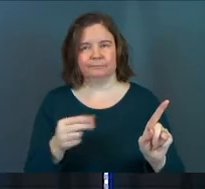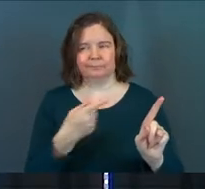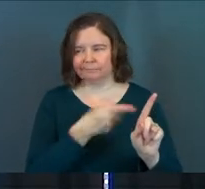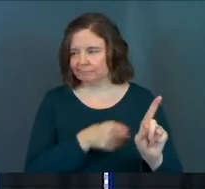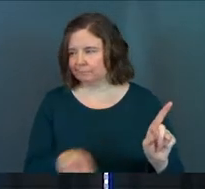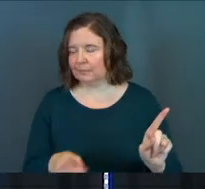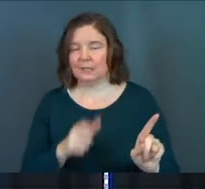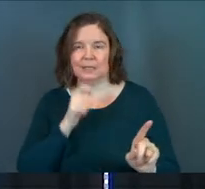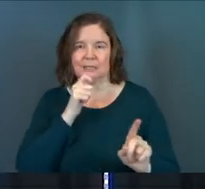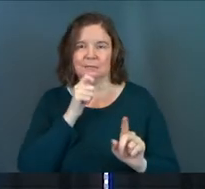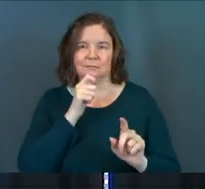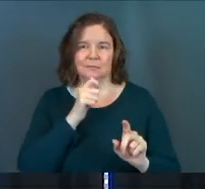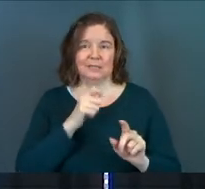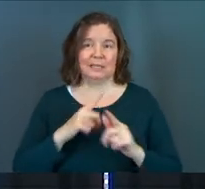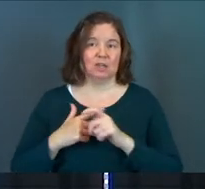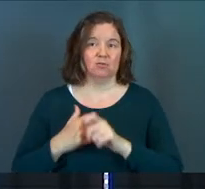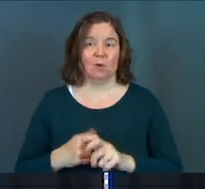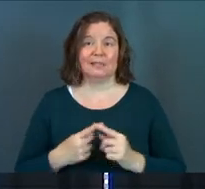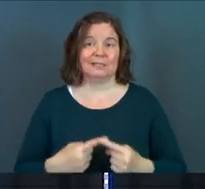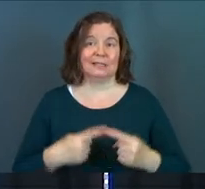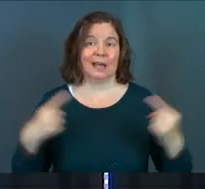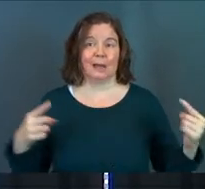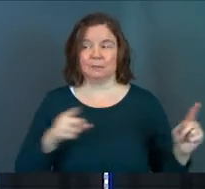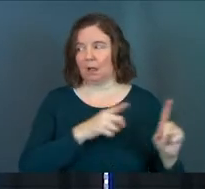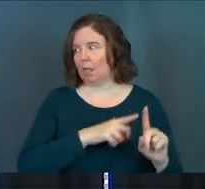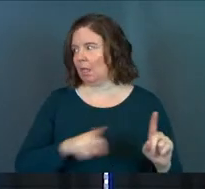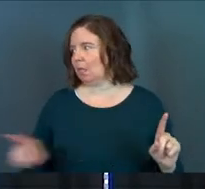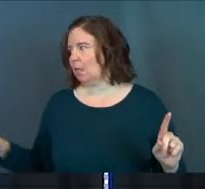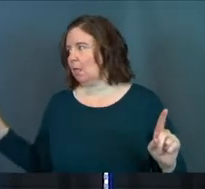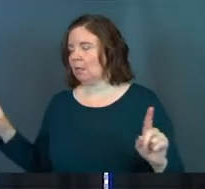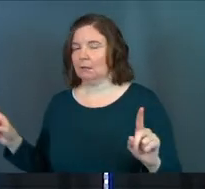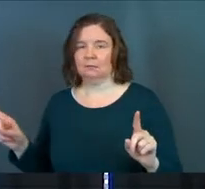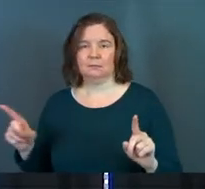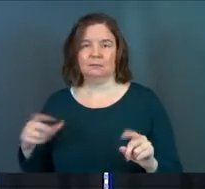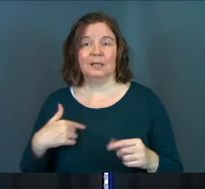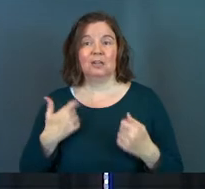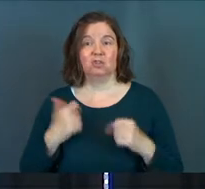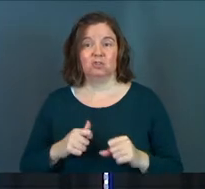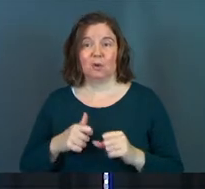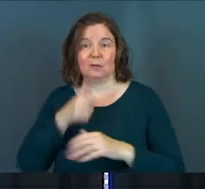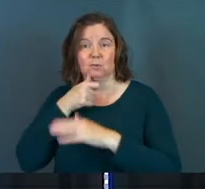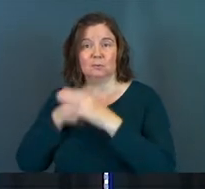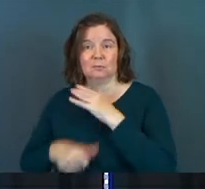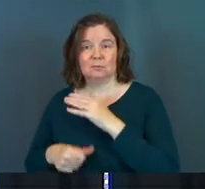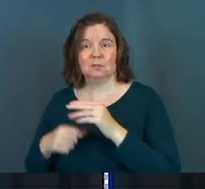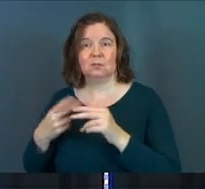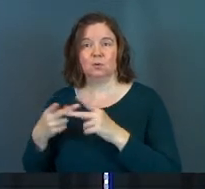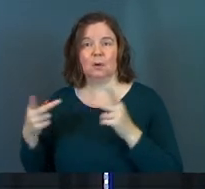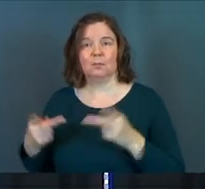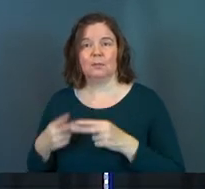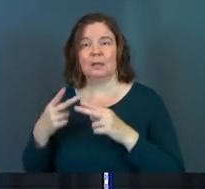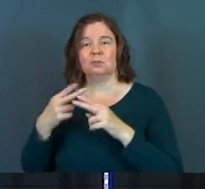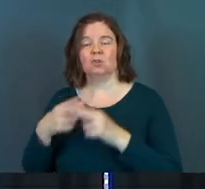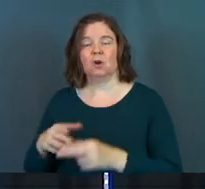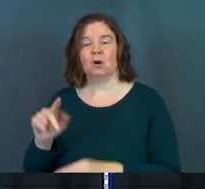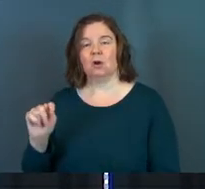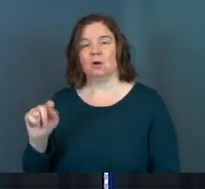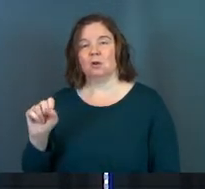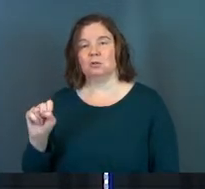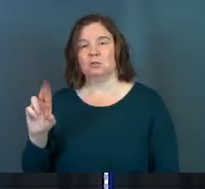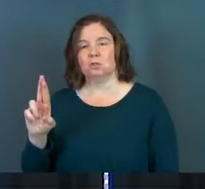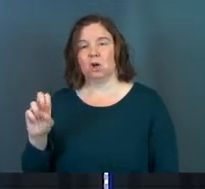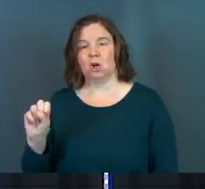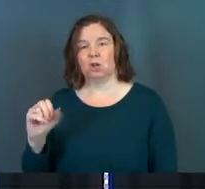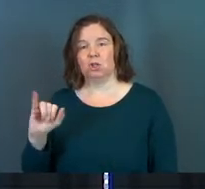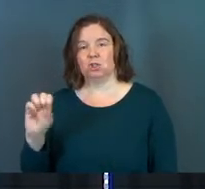completely disobeys God and he runs the absolute opposite direction. He's trying to head to a place called Tarshish, okay? He's like, I'm